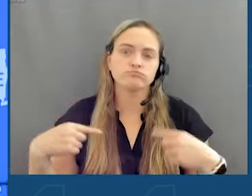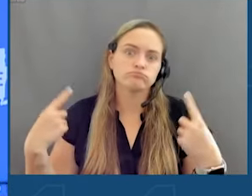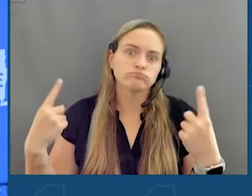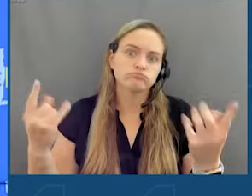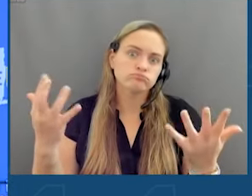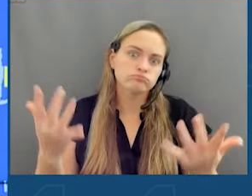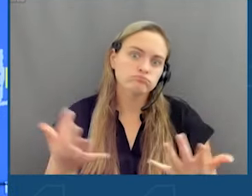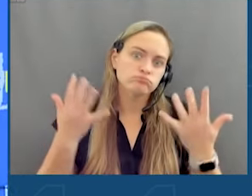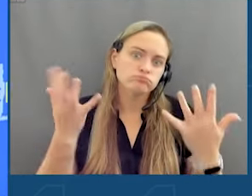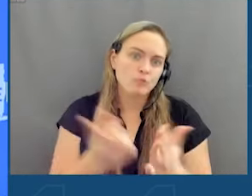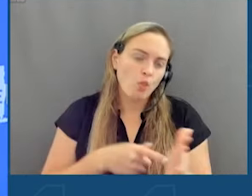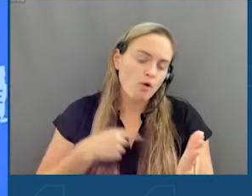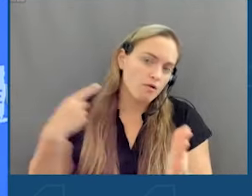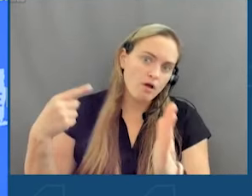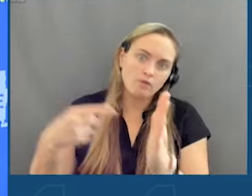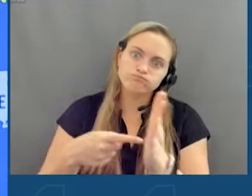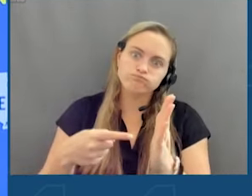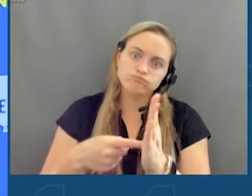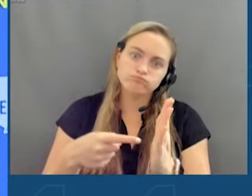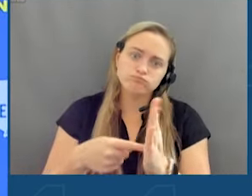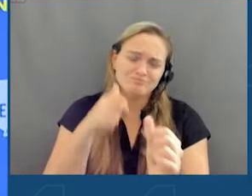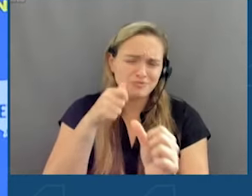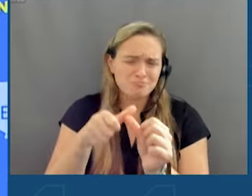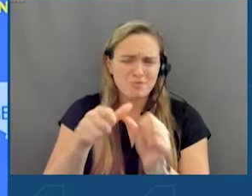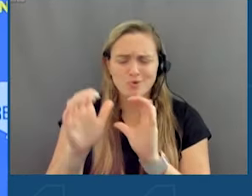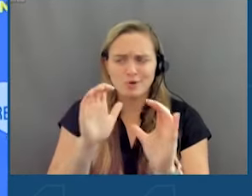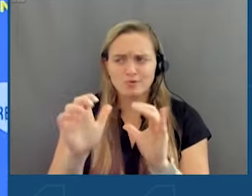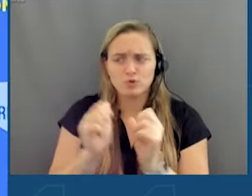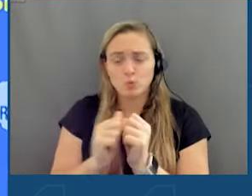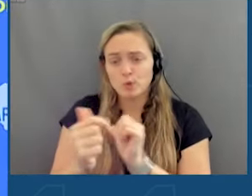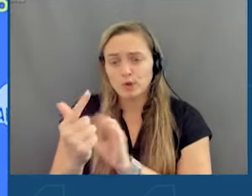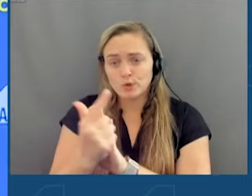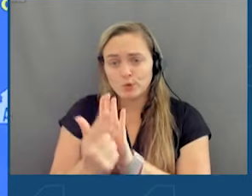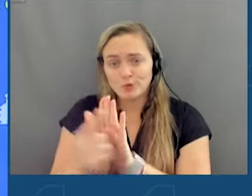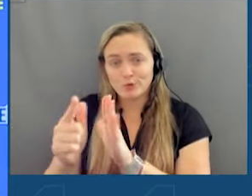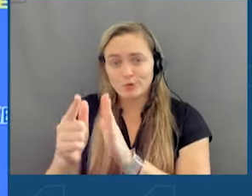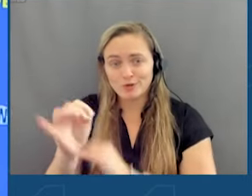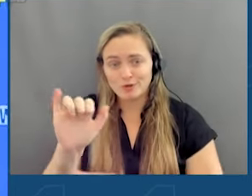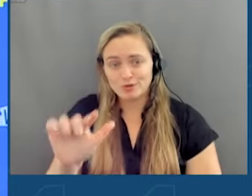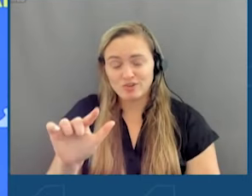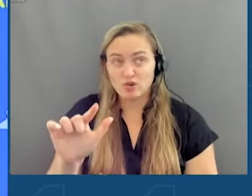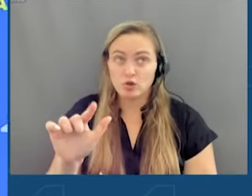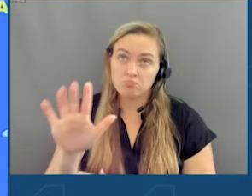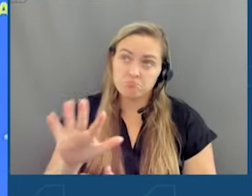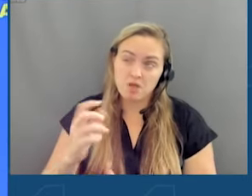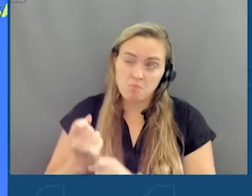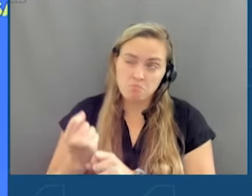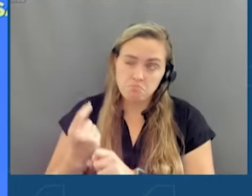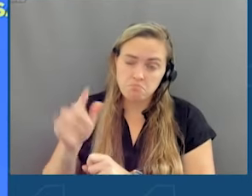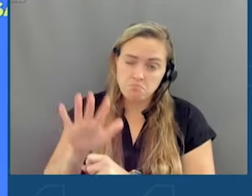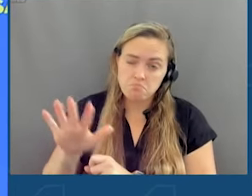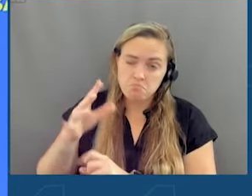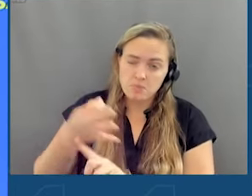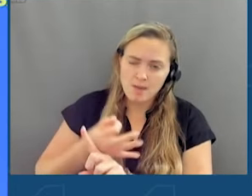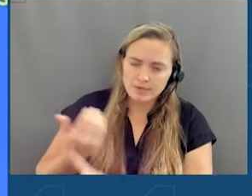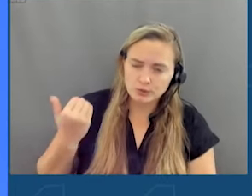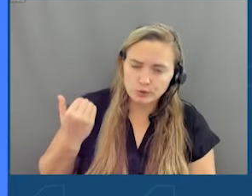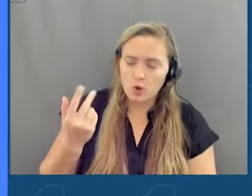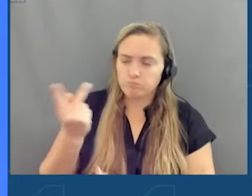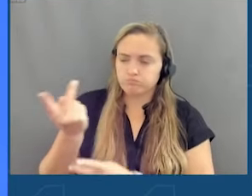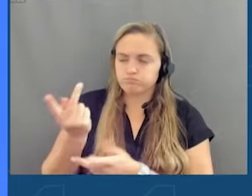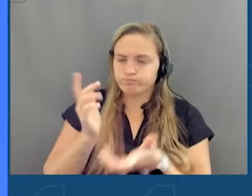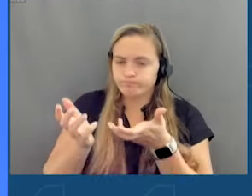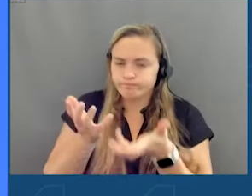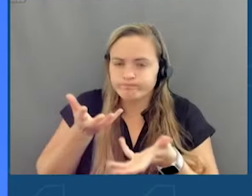long overdue. I remember having a conversation with our Attorney General about a year ago, about nine months ago, we had this conversation.